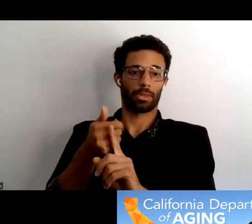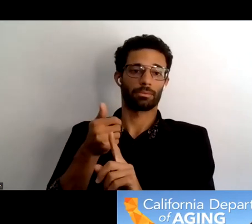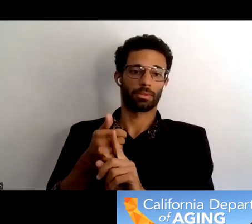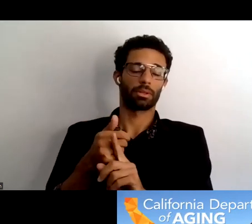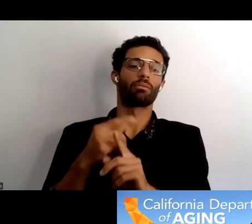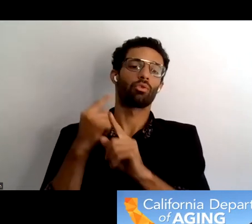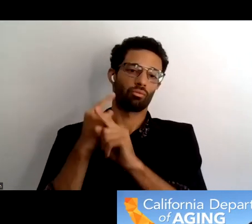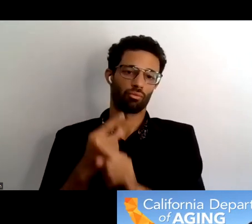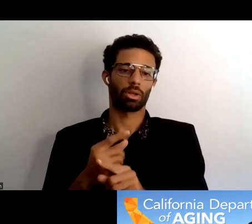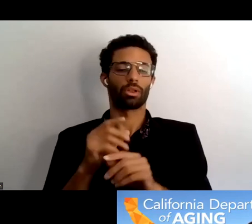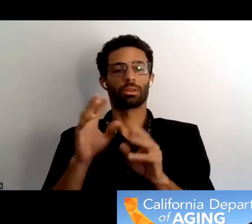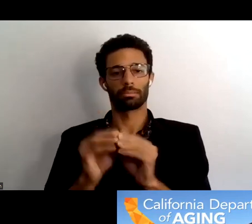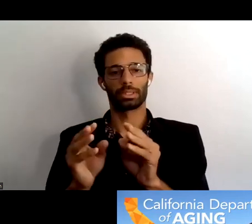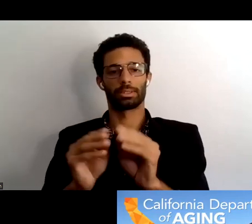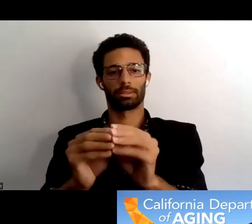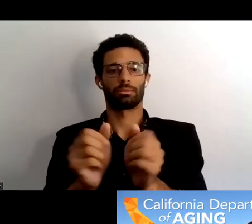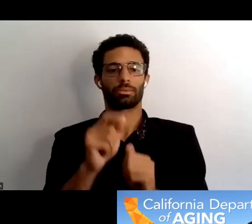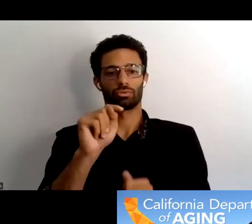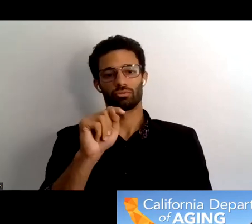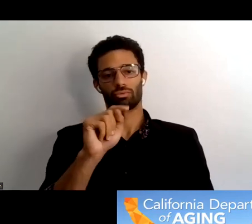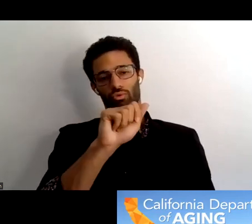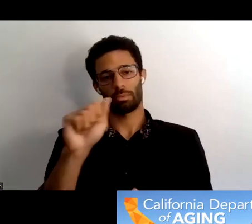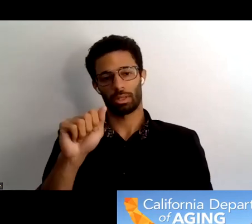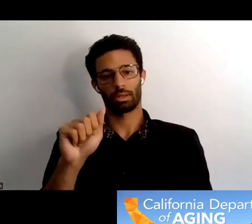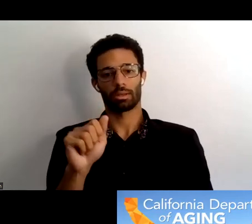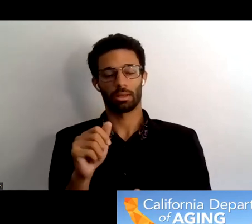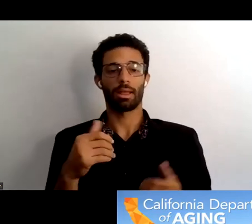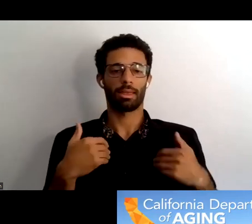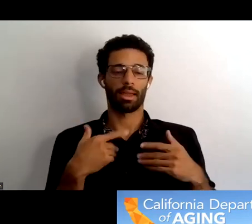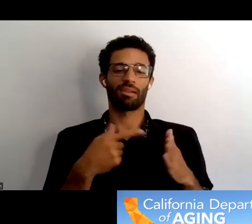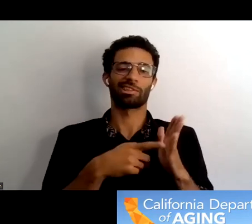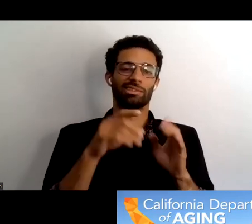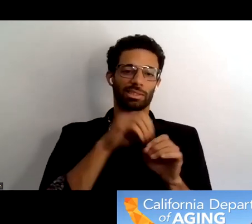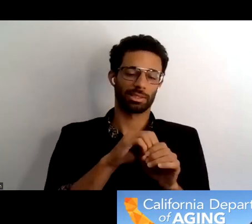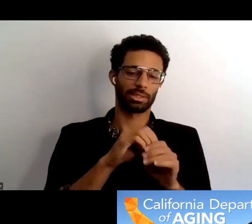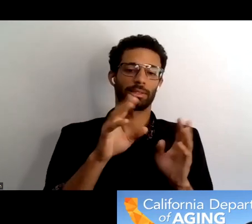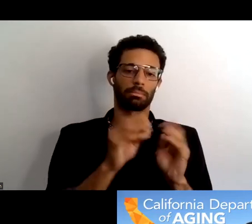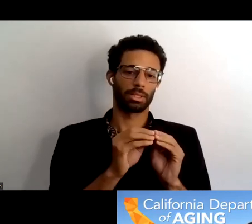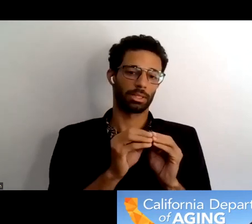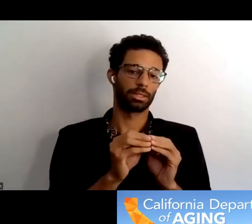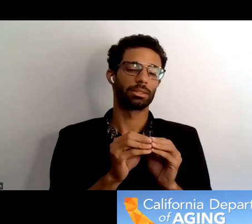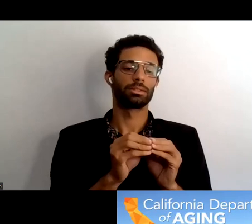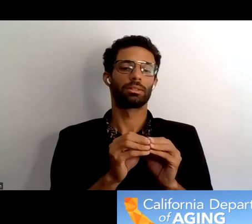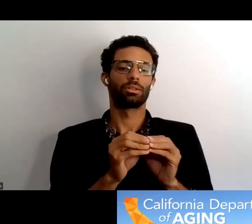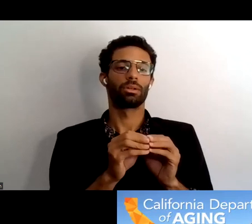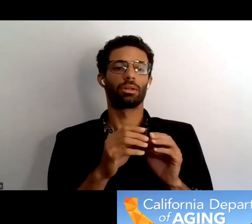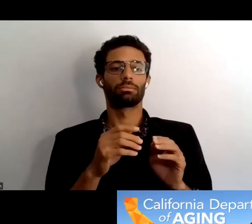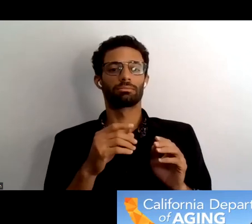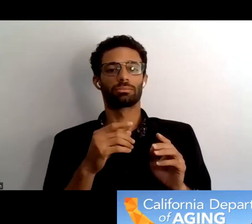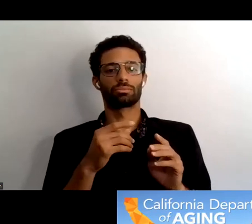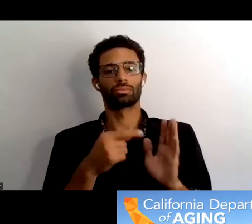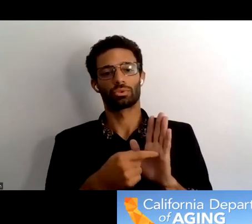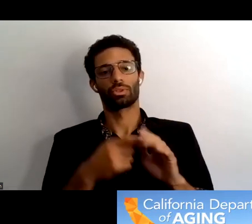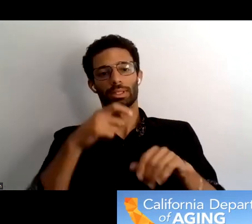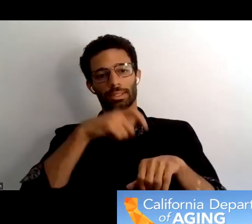meetings with all of our triple a's um they do check-in meetings as well as just meetings indicating timelines etc and so a lot of